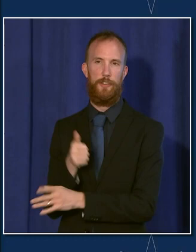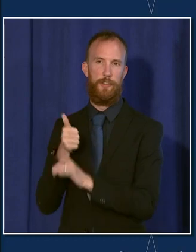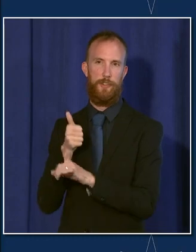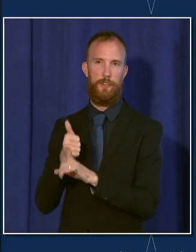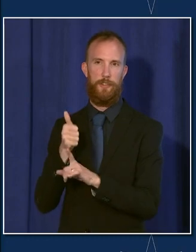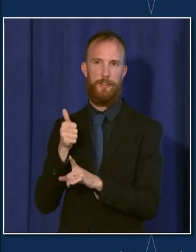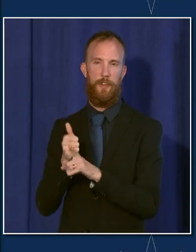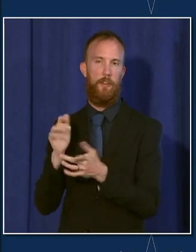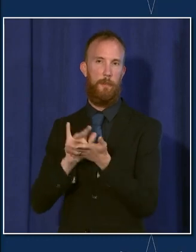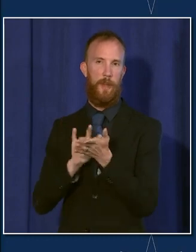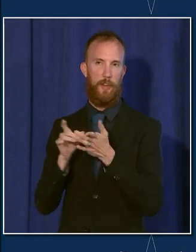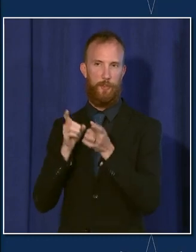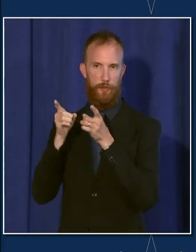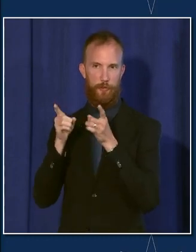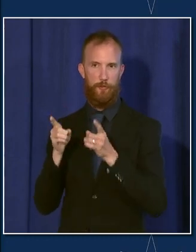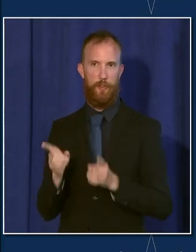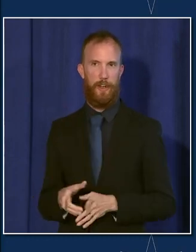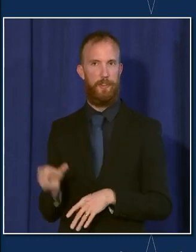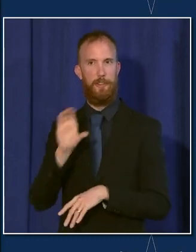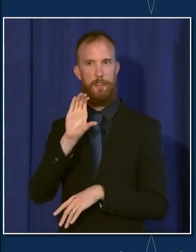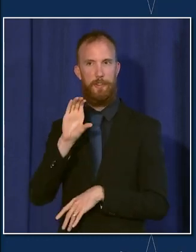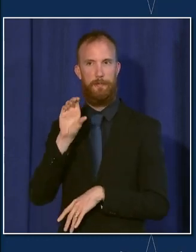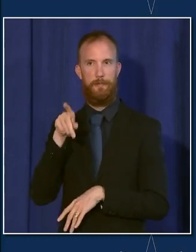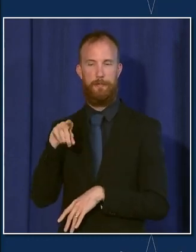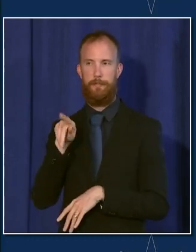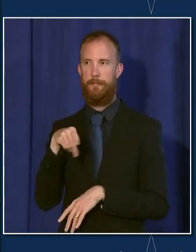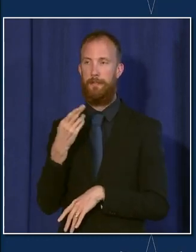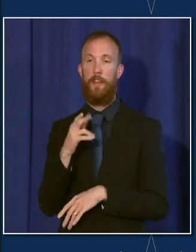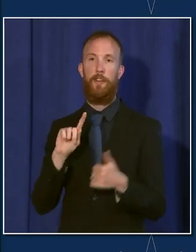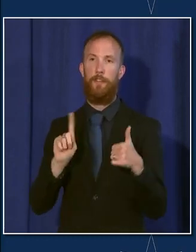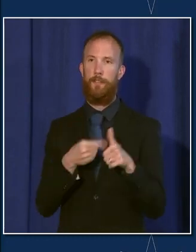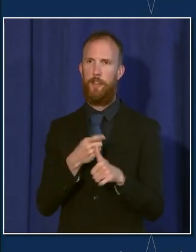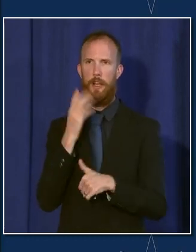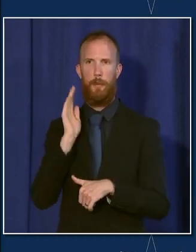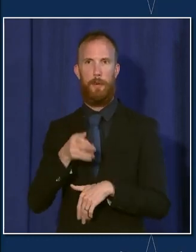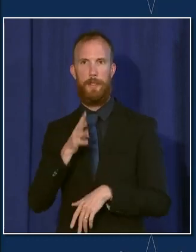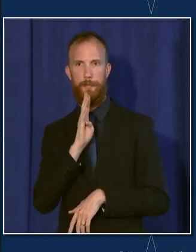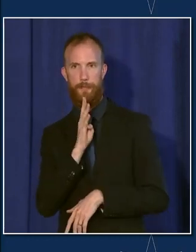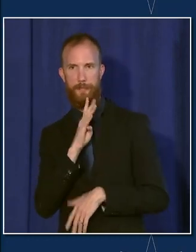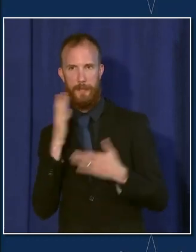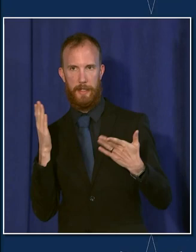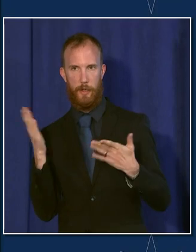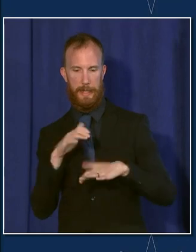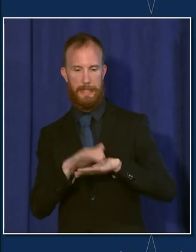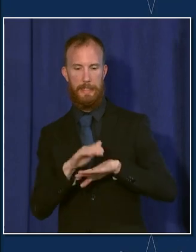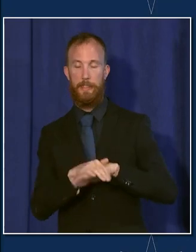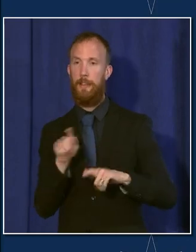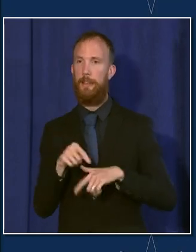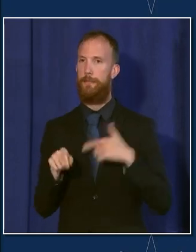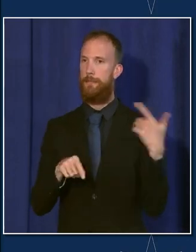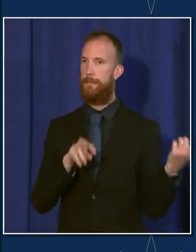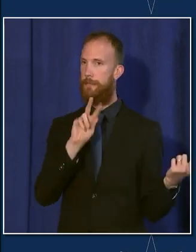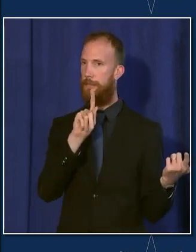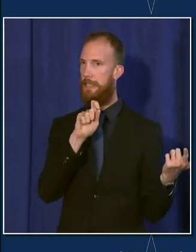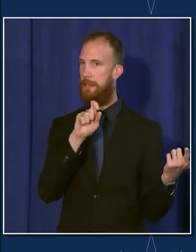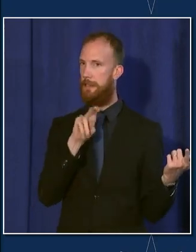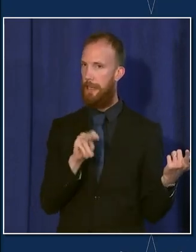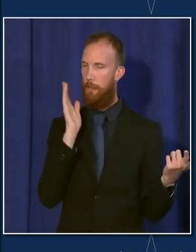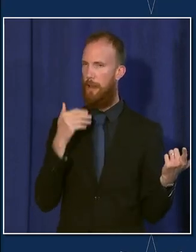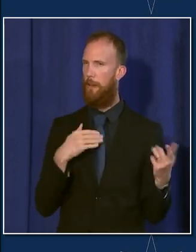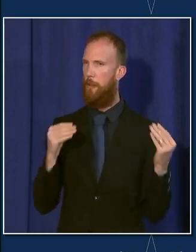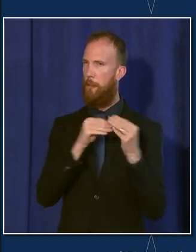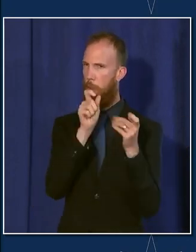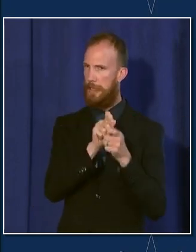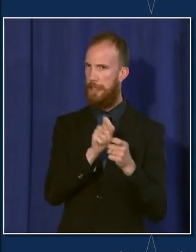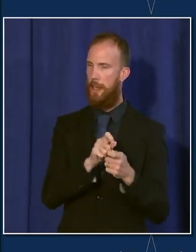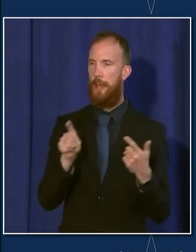Chicago Department of Public Health. I'll provide remarks first in English, and then Ken Meyer will give some more detail, and